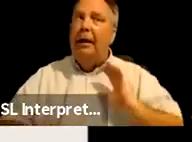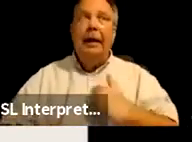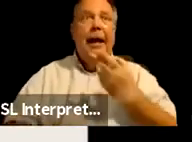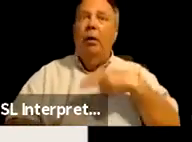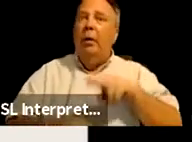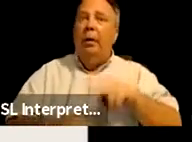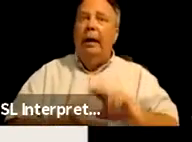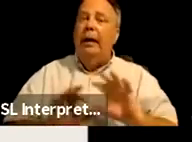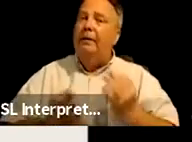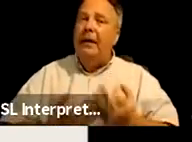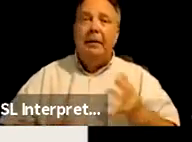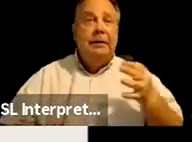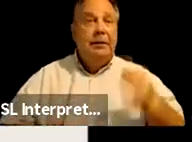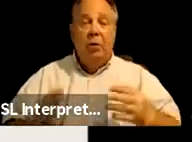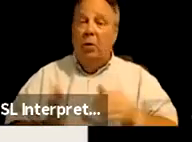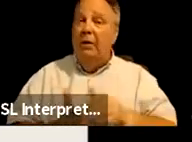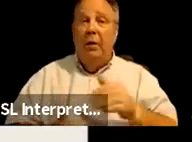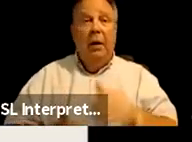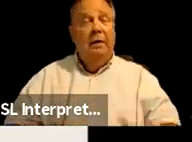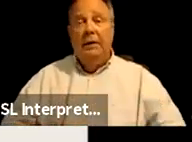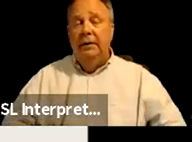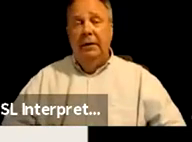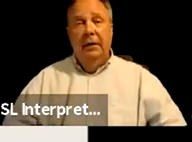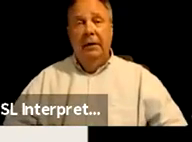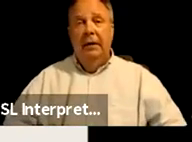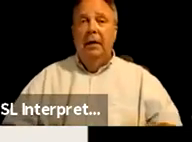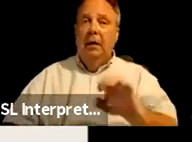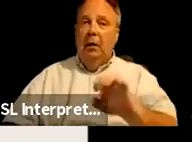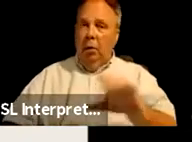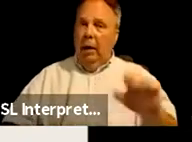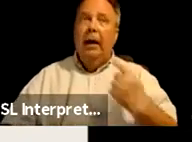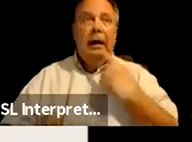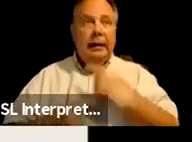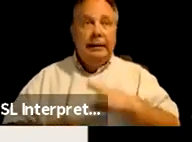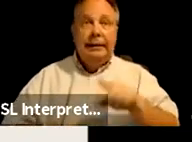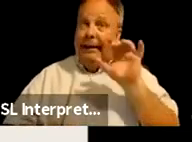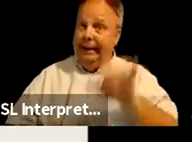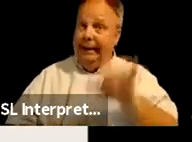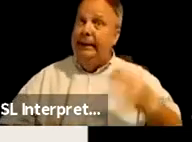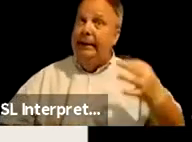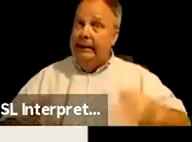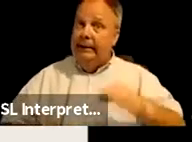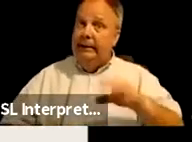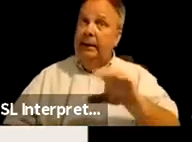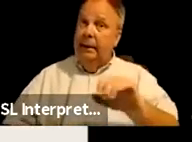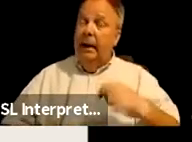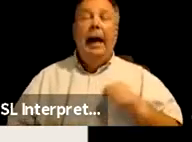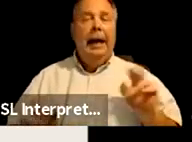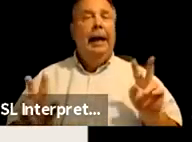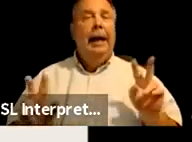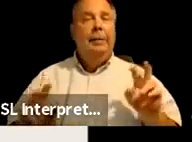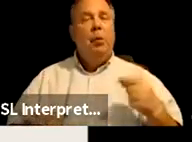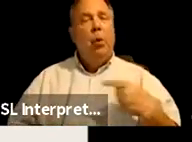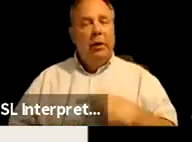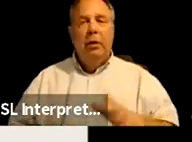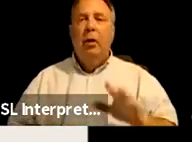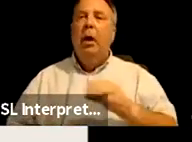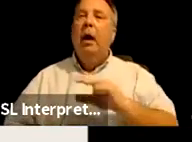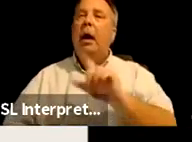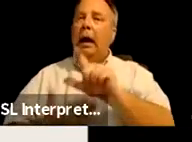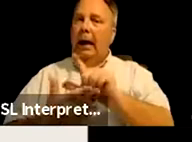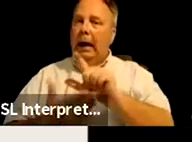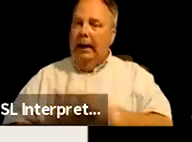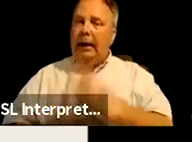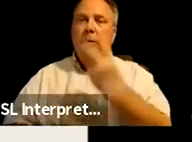families in court very often. So Ella said that in these cases, and I'm quoting her here, counsel on